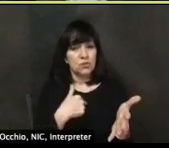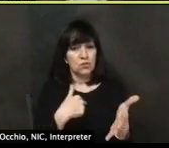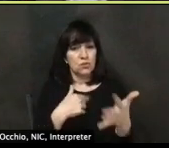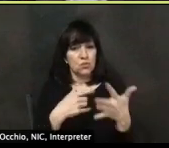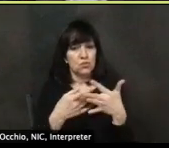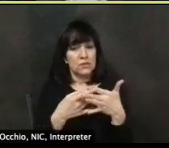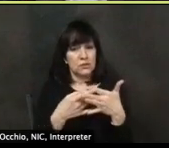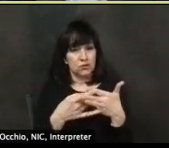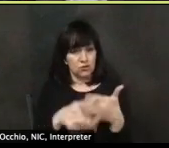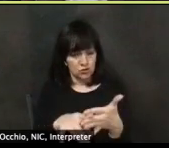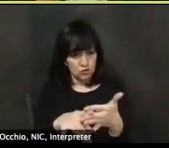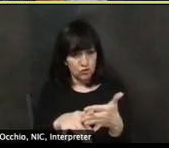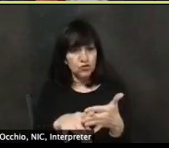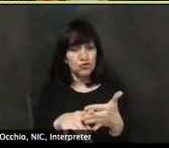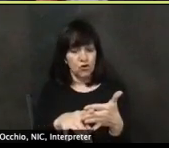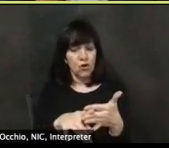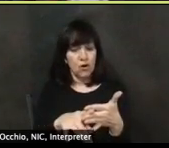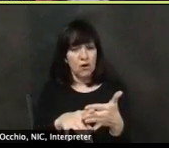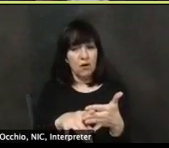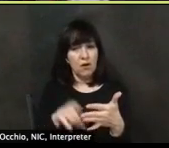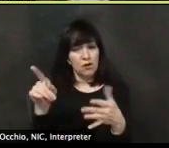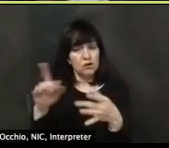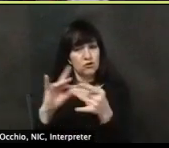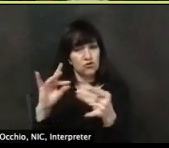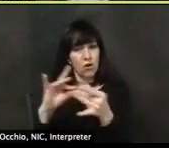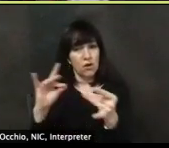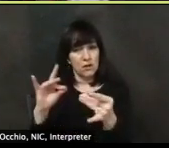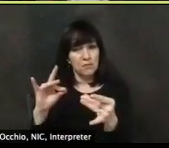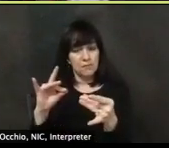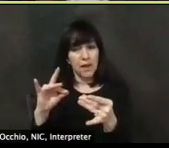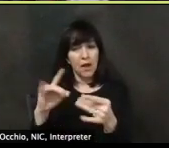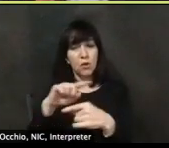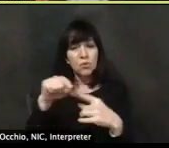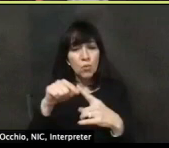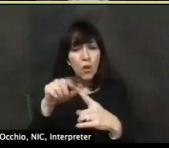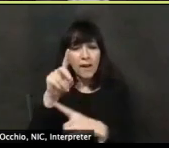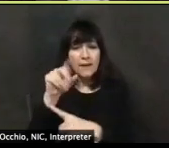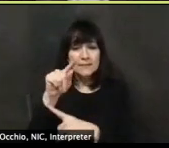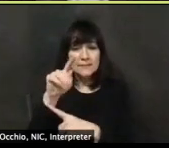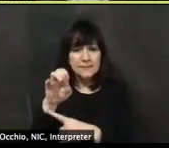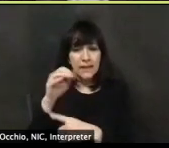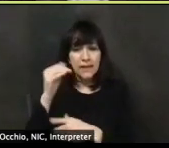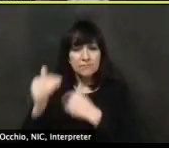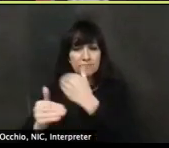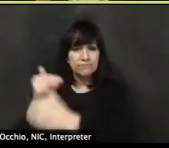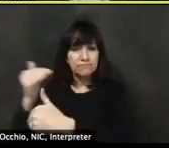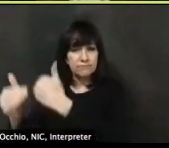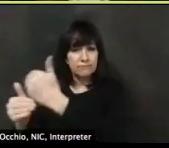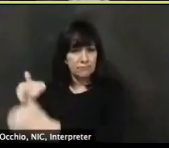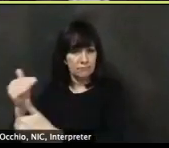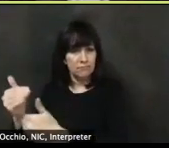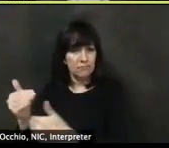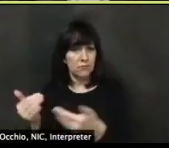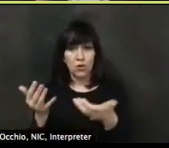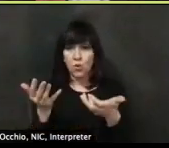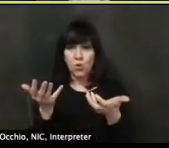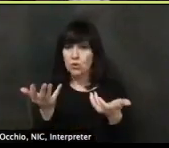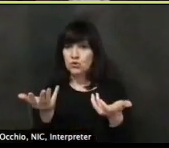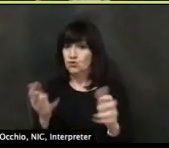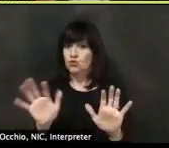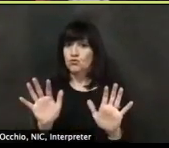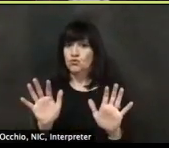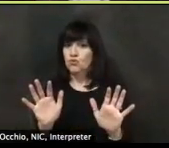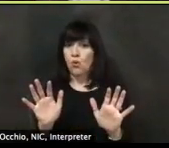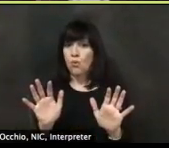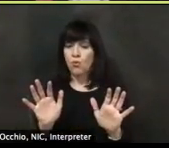mention this as we were talking about the timeline, we have to make sure as we do this, that we're not relaxing some of the commitment, uh, or,